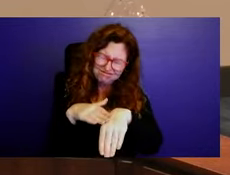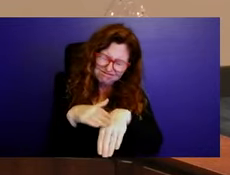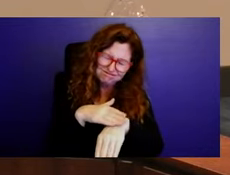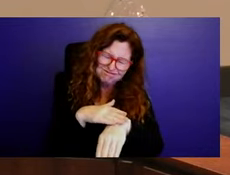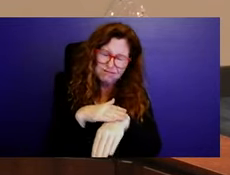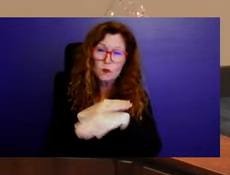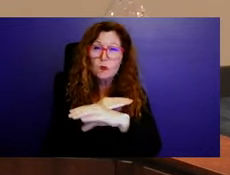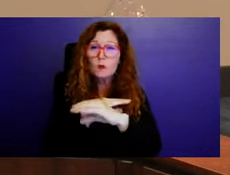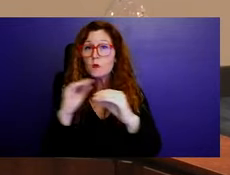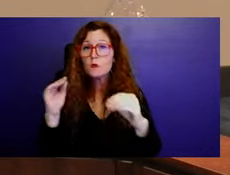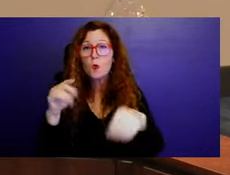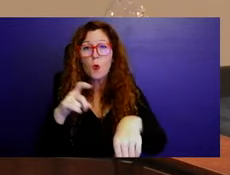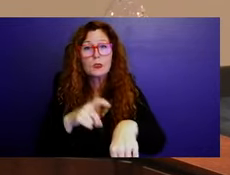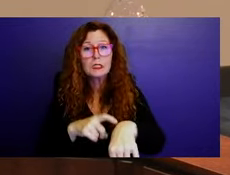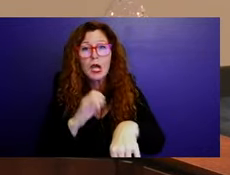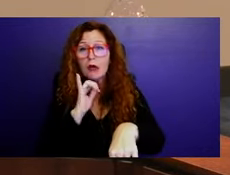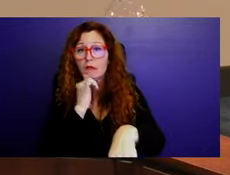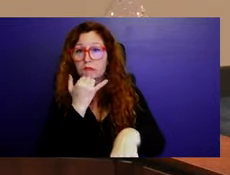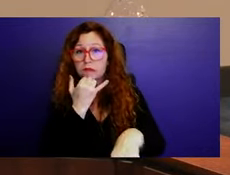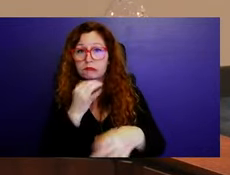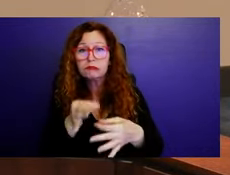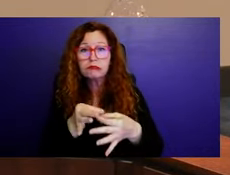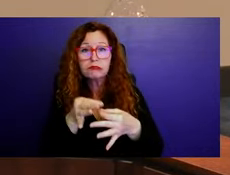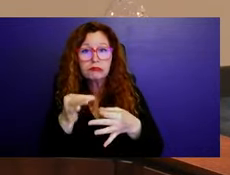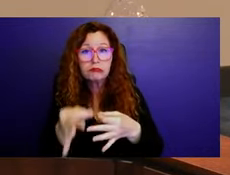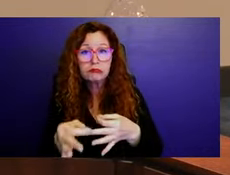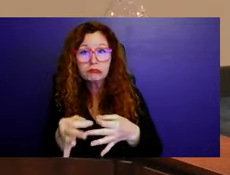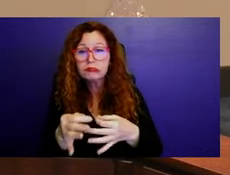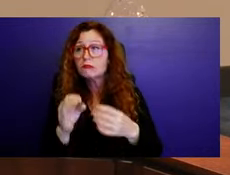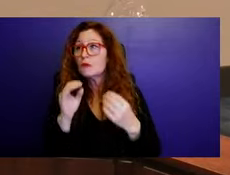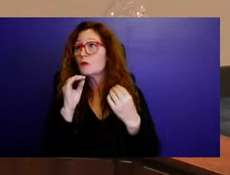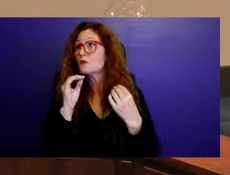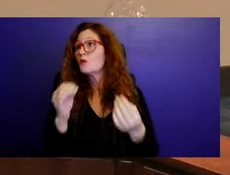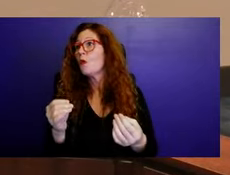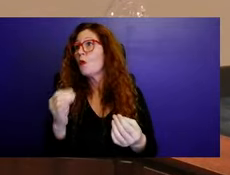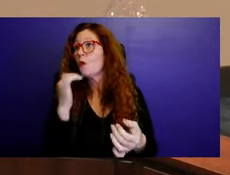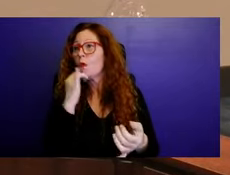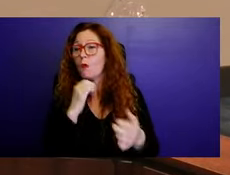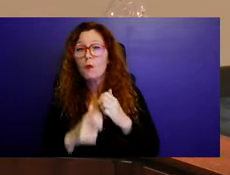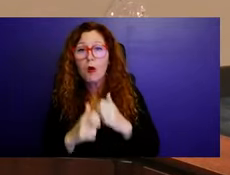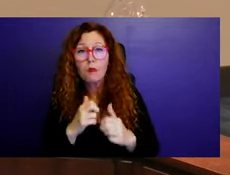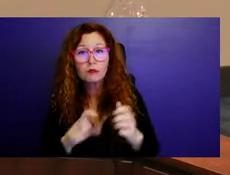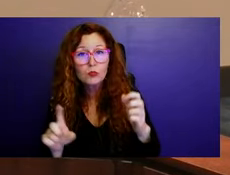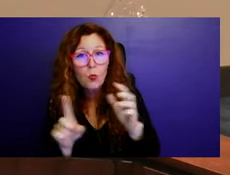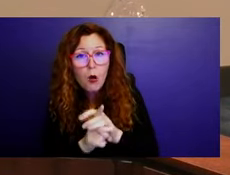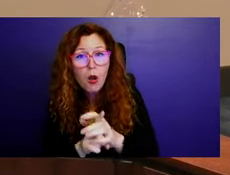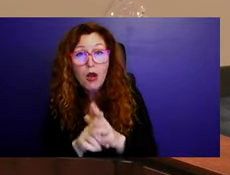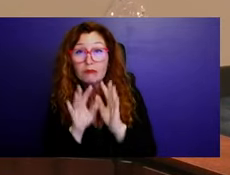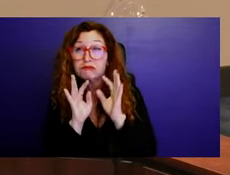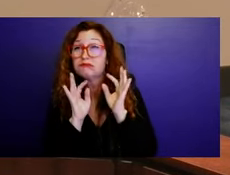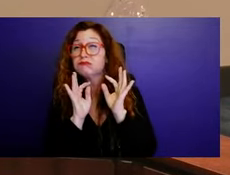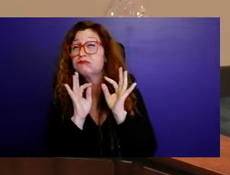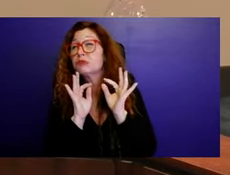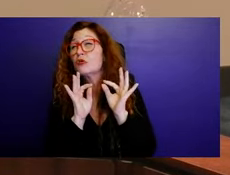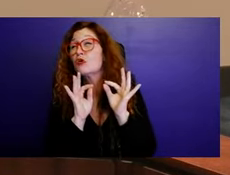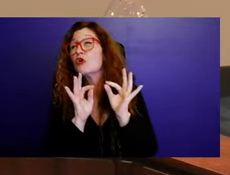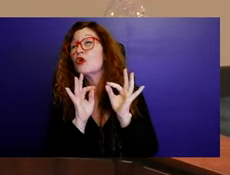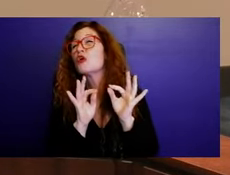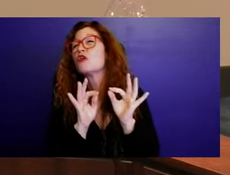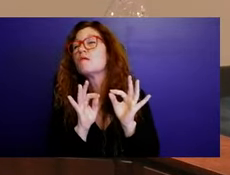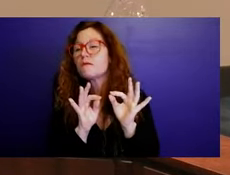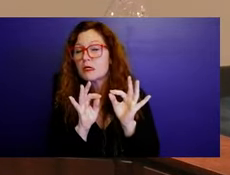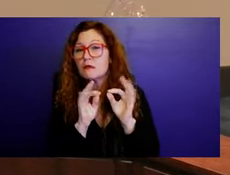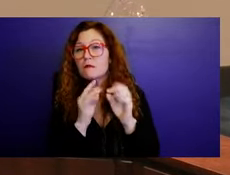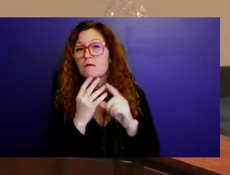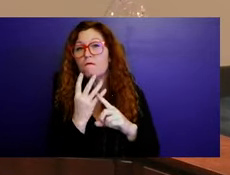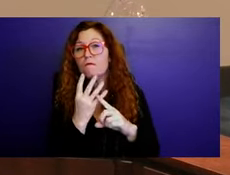comfortably five or six. I think different departments will have an easier or harder time getting some of